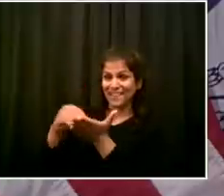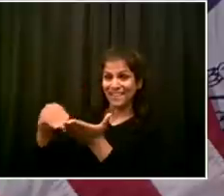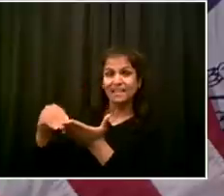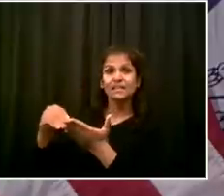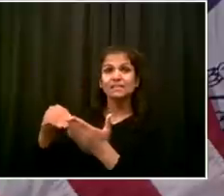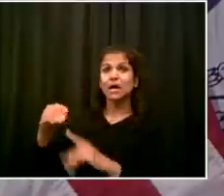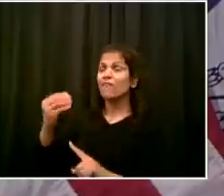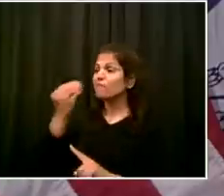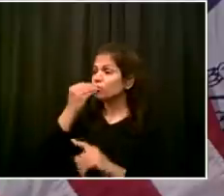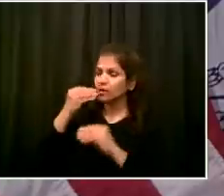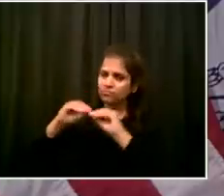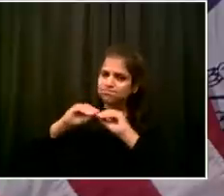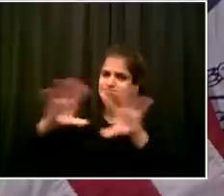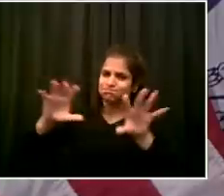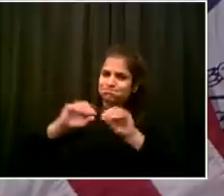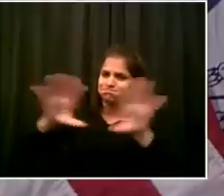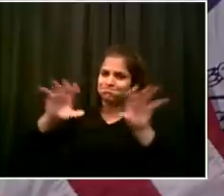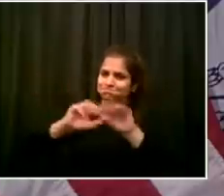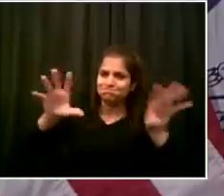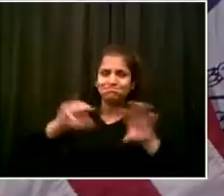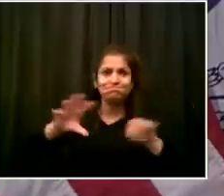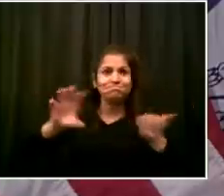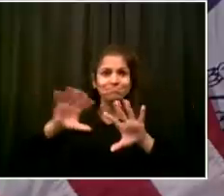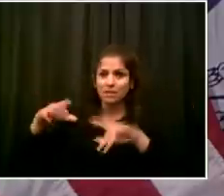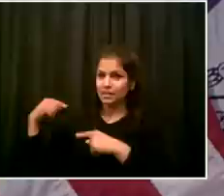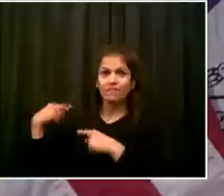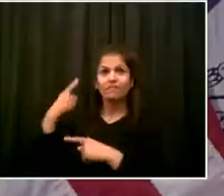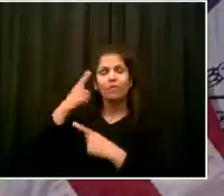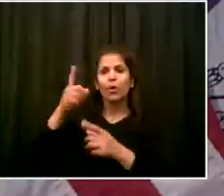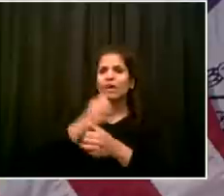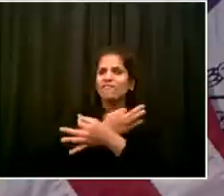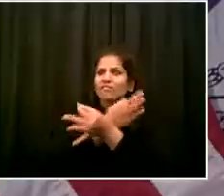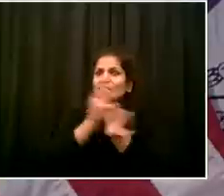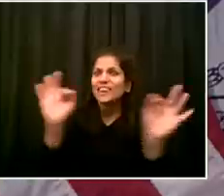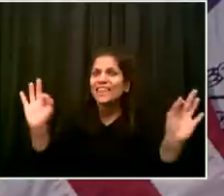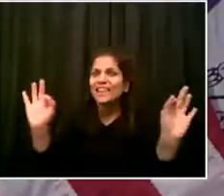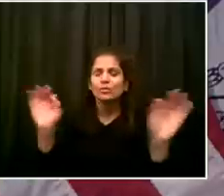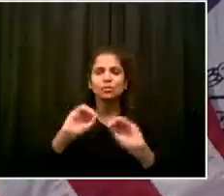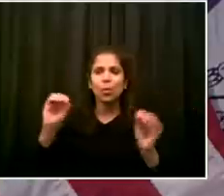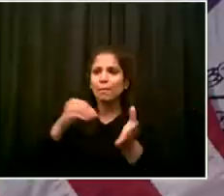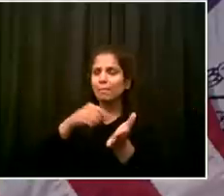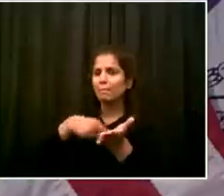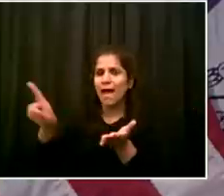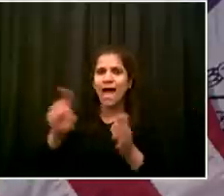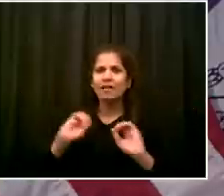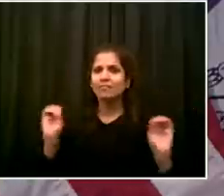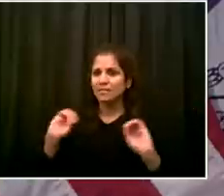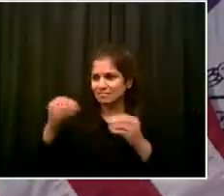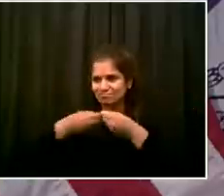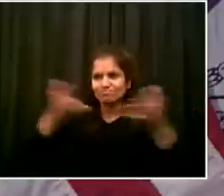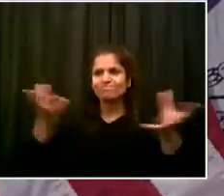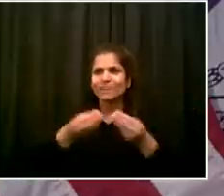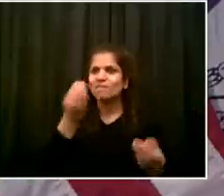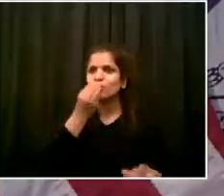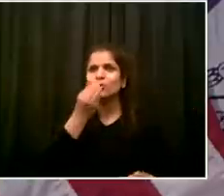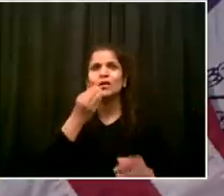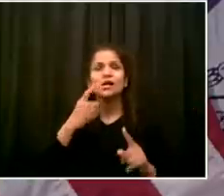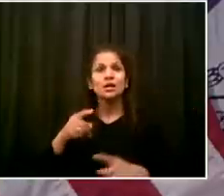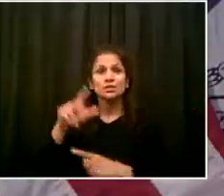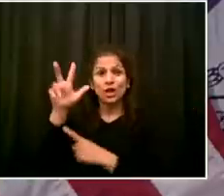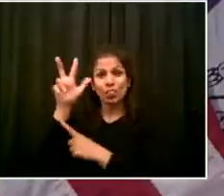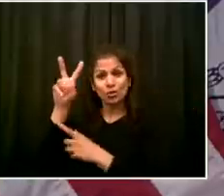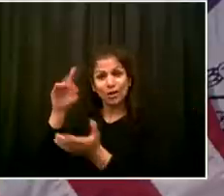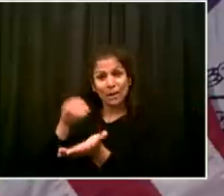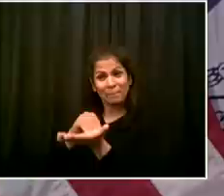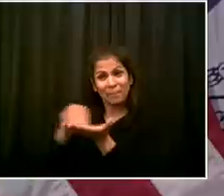since the middle of March. 32 million meals. And this is just the beginning. This